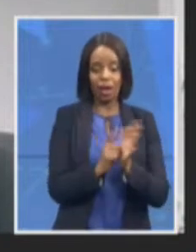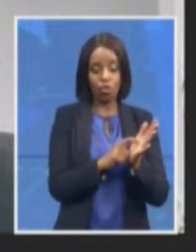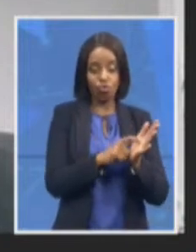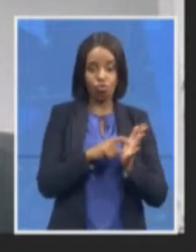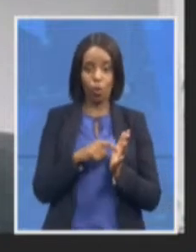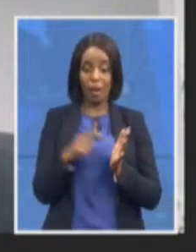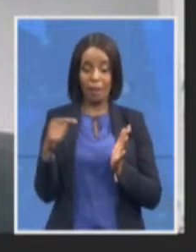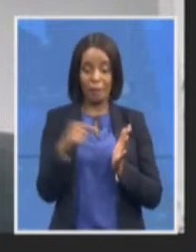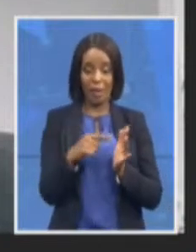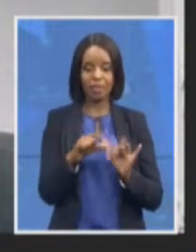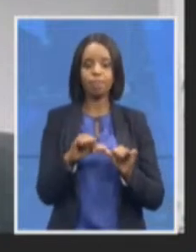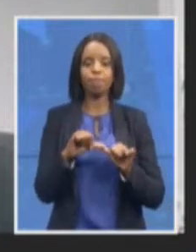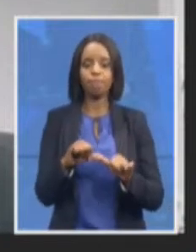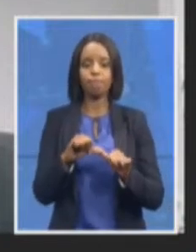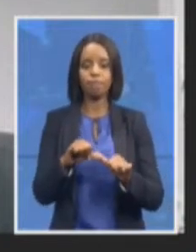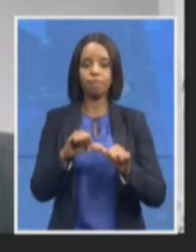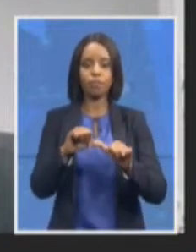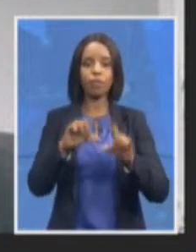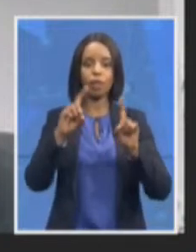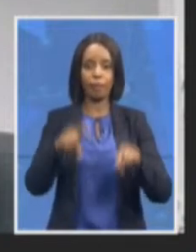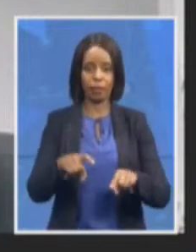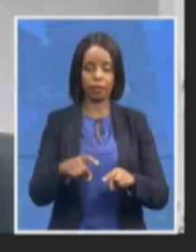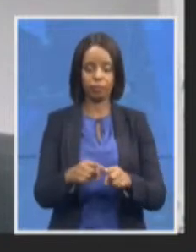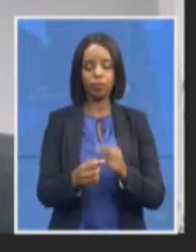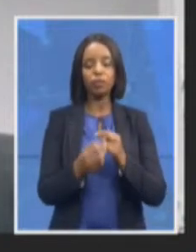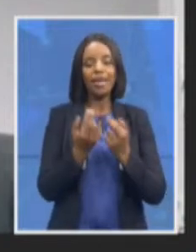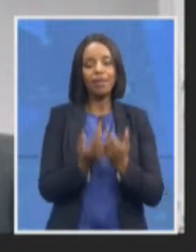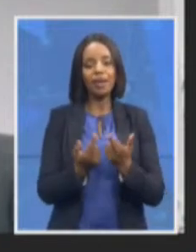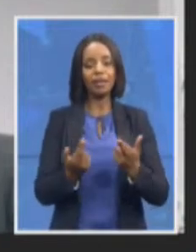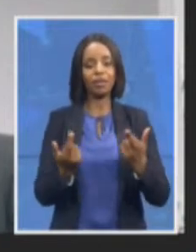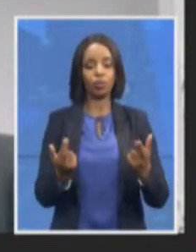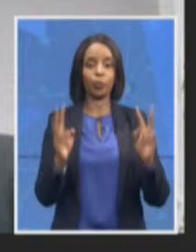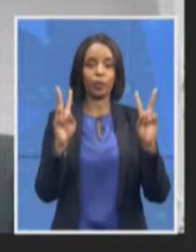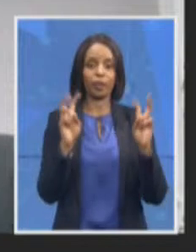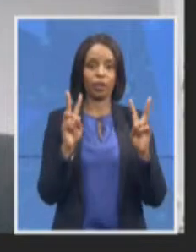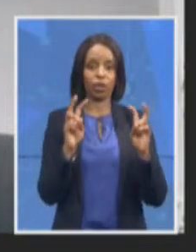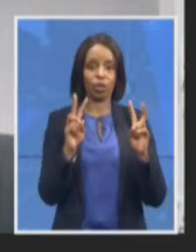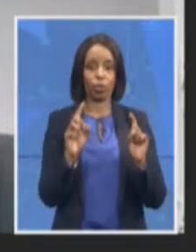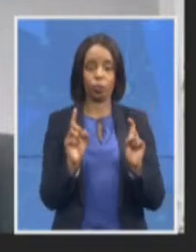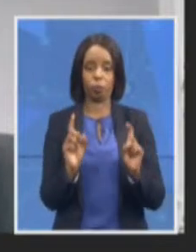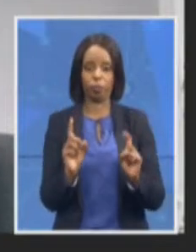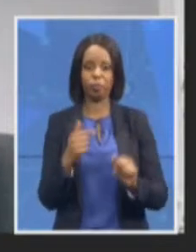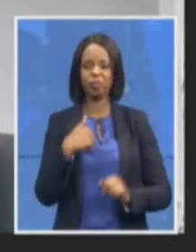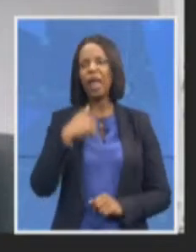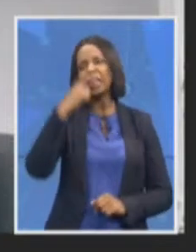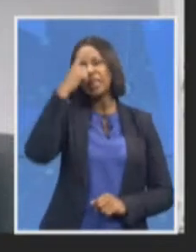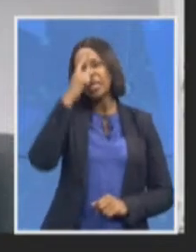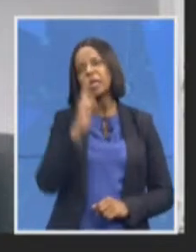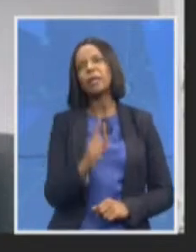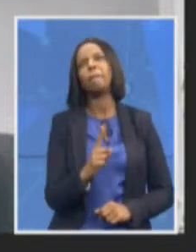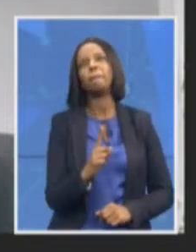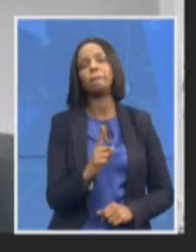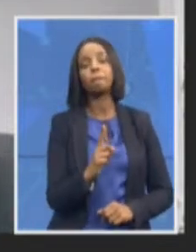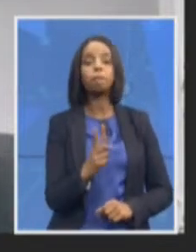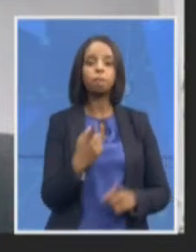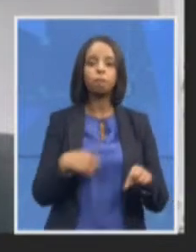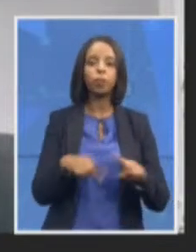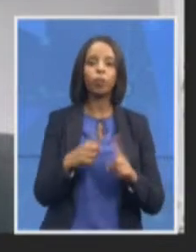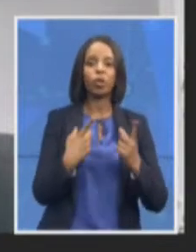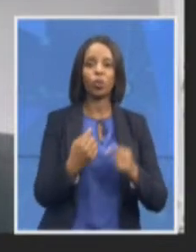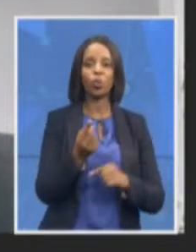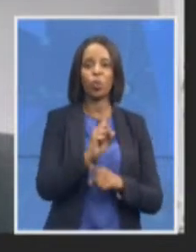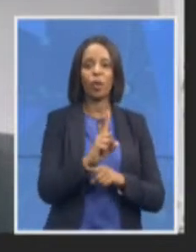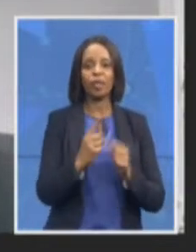issue Anton has dealt with but I think perhaps what to do differently moving forward I think there needs to be a razor